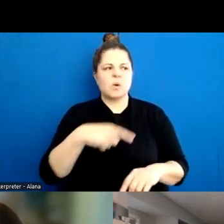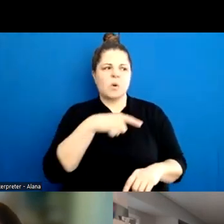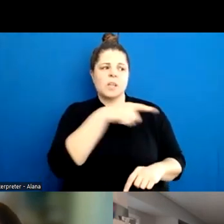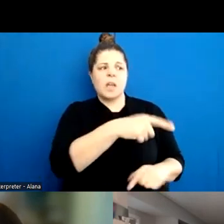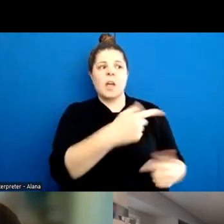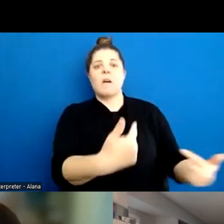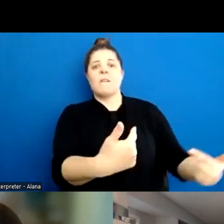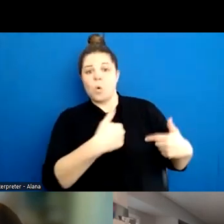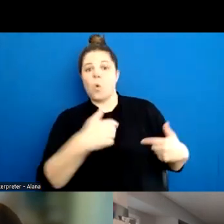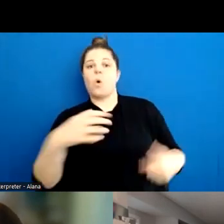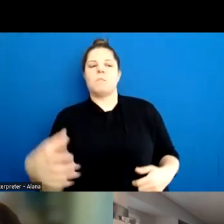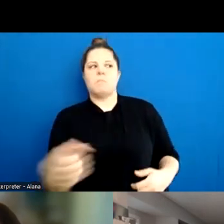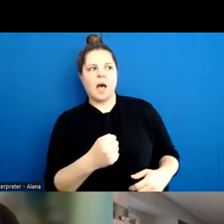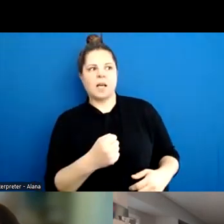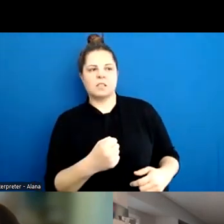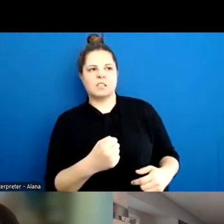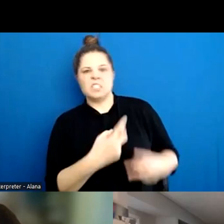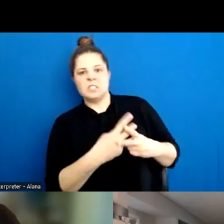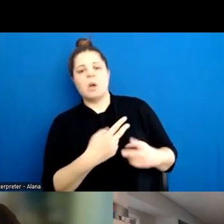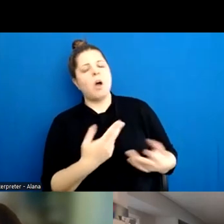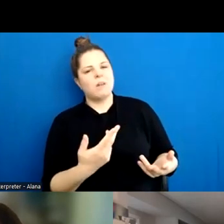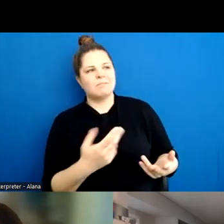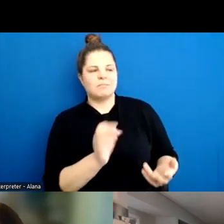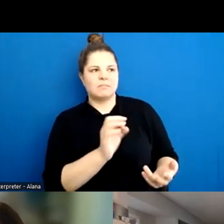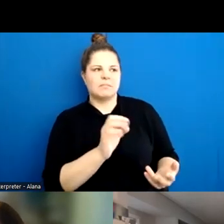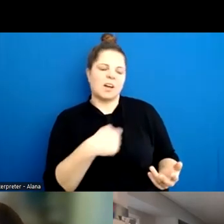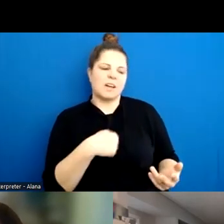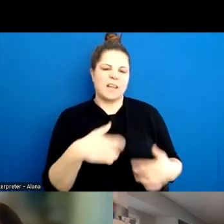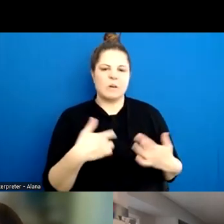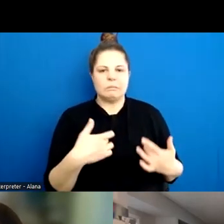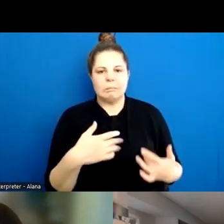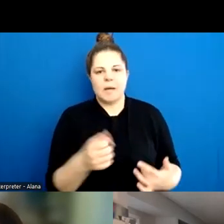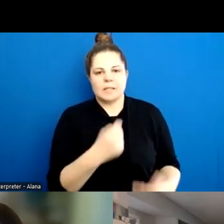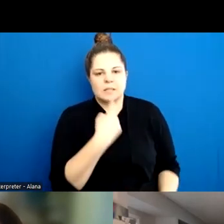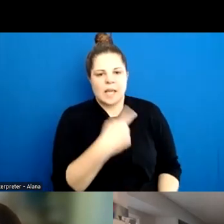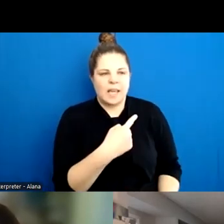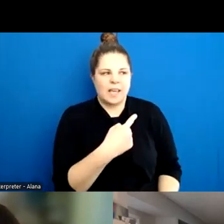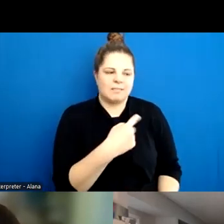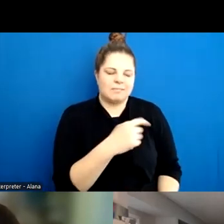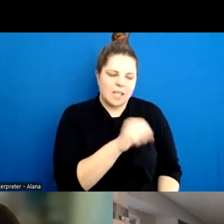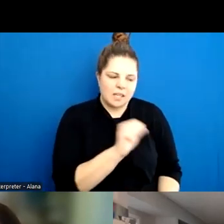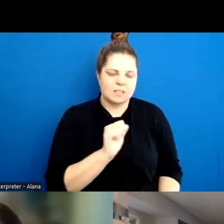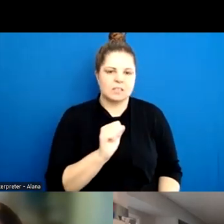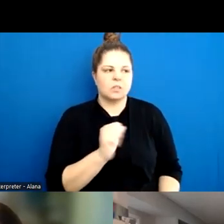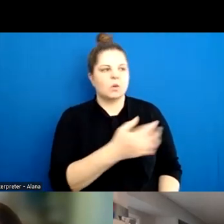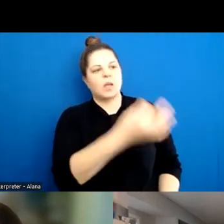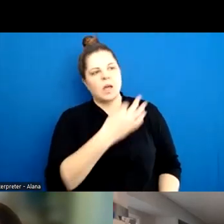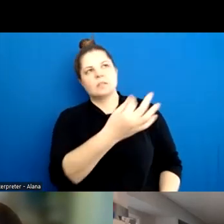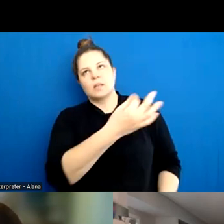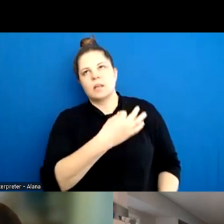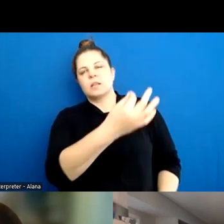but I didn't feel like I could say no, so I just went with it. Or, you know, he kept asking, so eventually I said yes. And, you know,